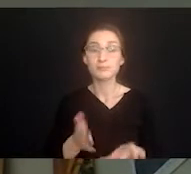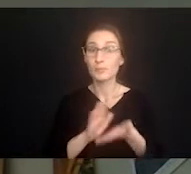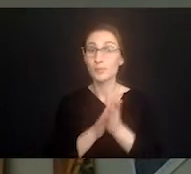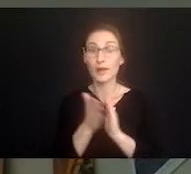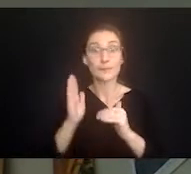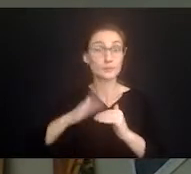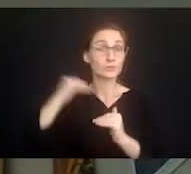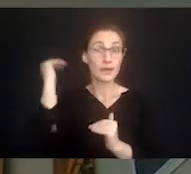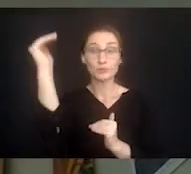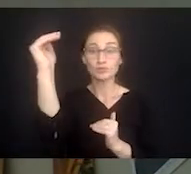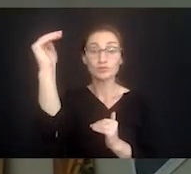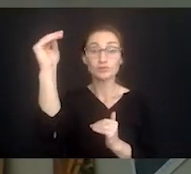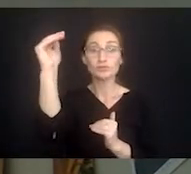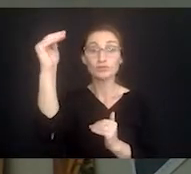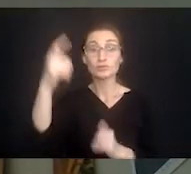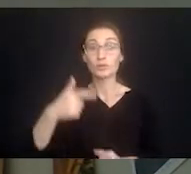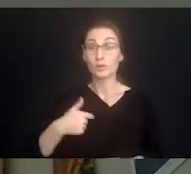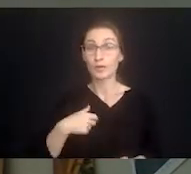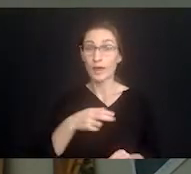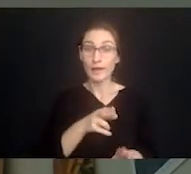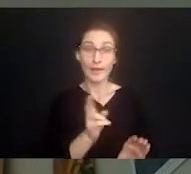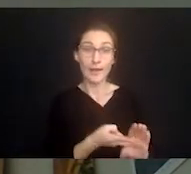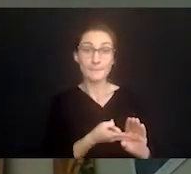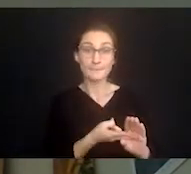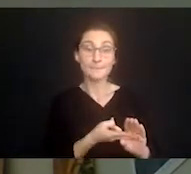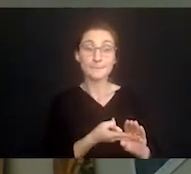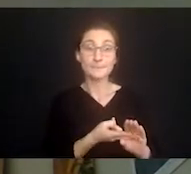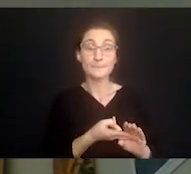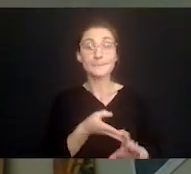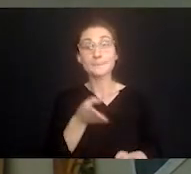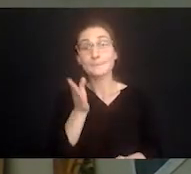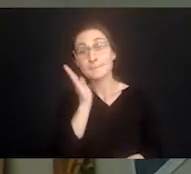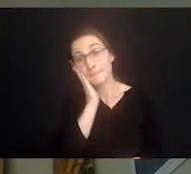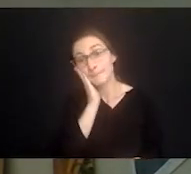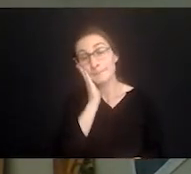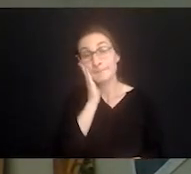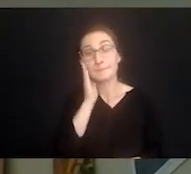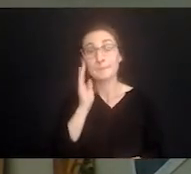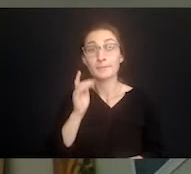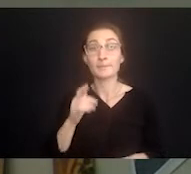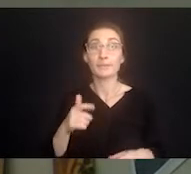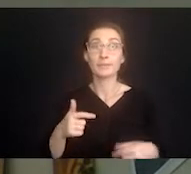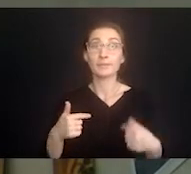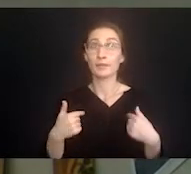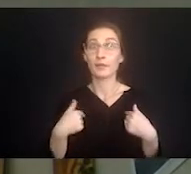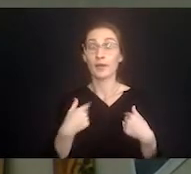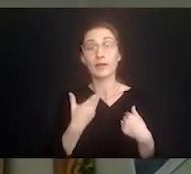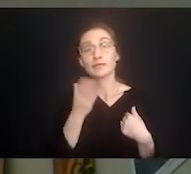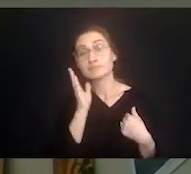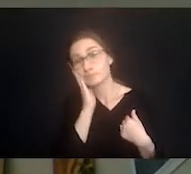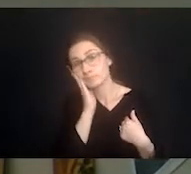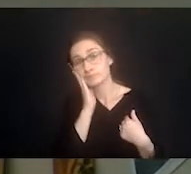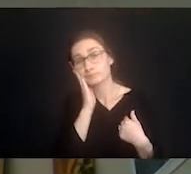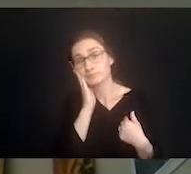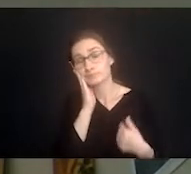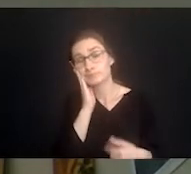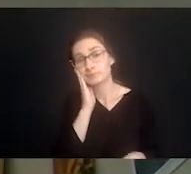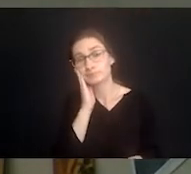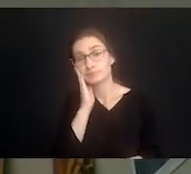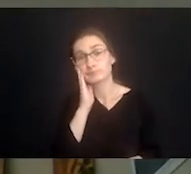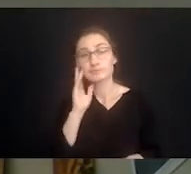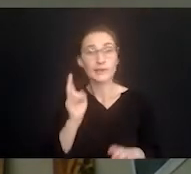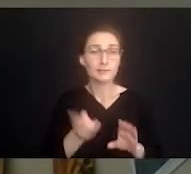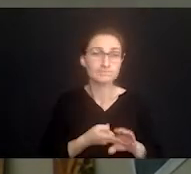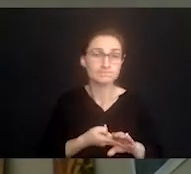this became too much for me. And when I returned to bed, excuse me, as my exhausted and drained head and heart hit the